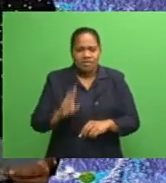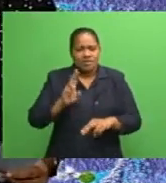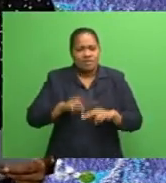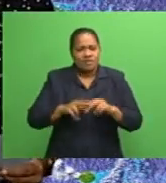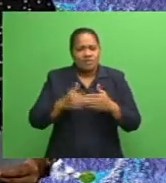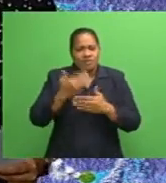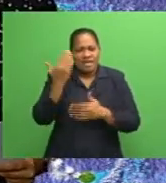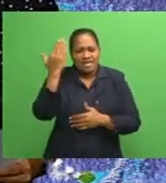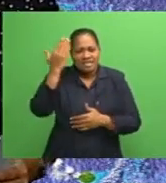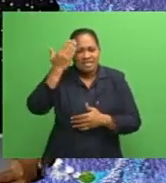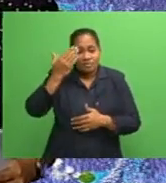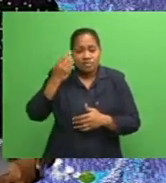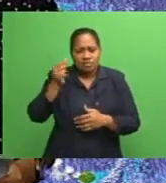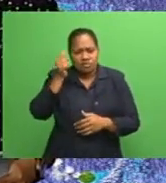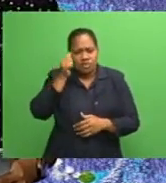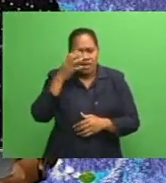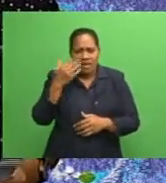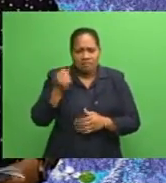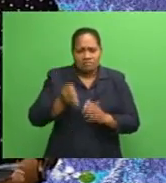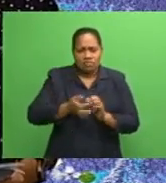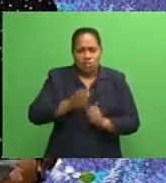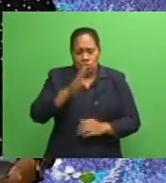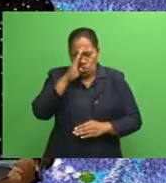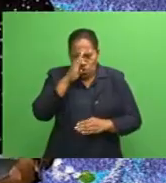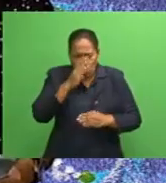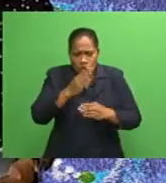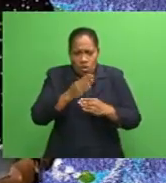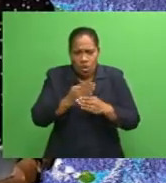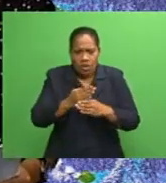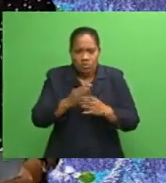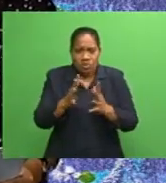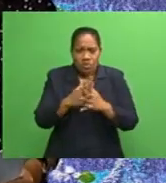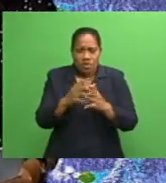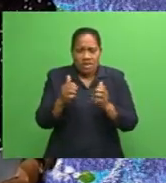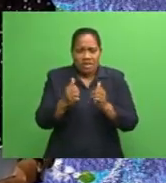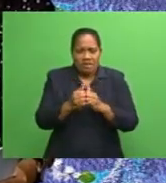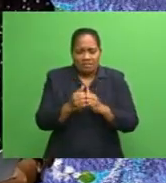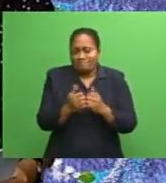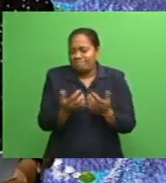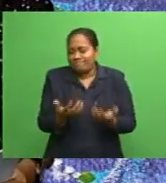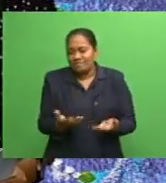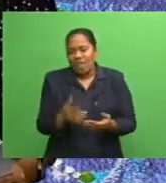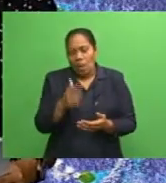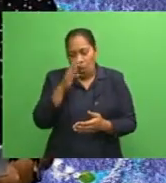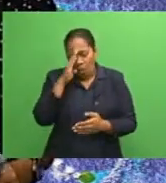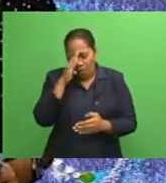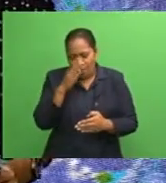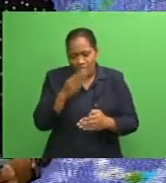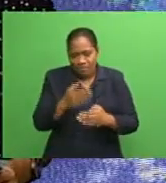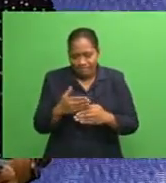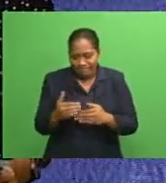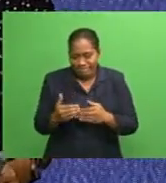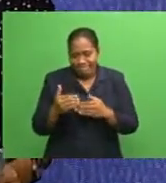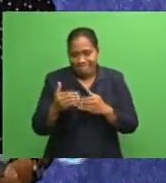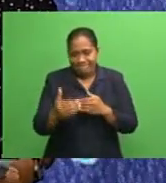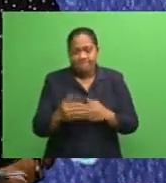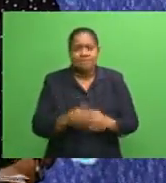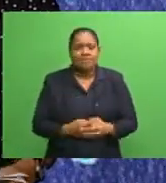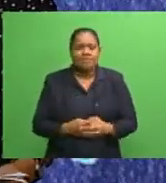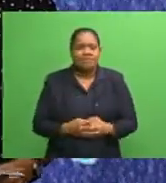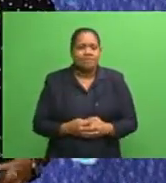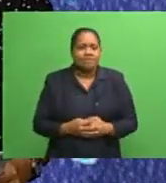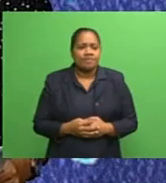high hopes that the upcoming weekend weather will be in favor. Well, let's hope. Moving on to the other centres.